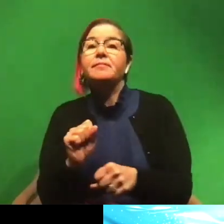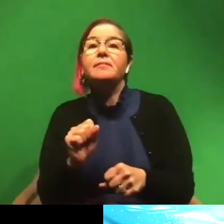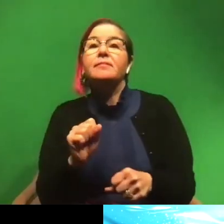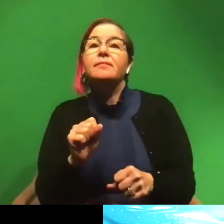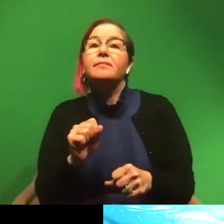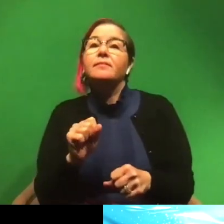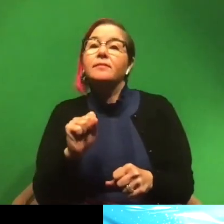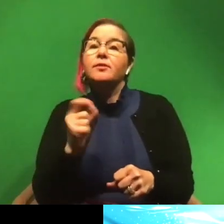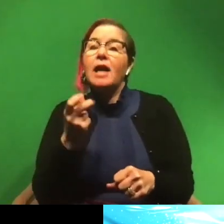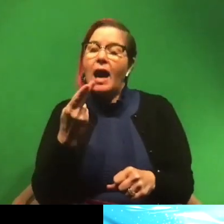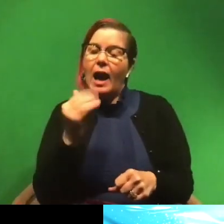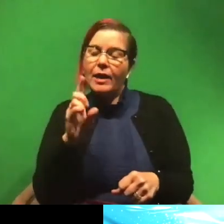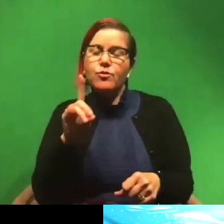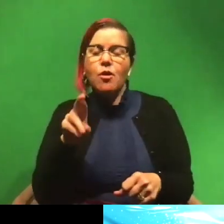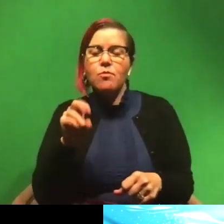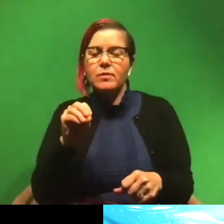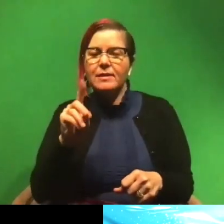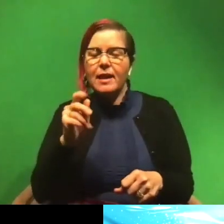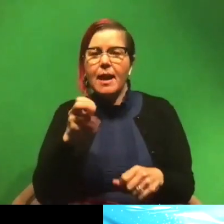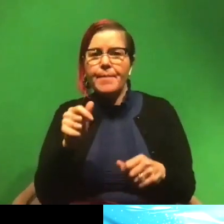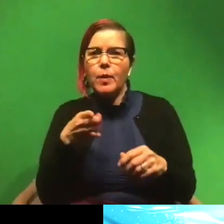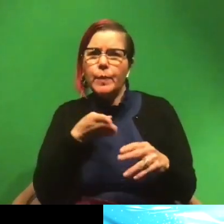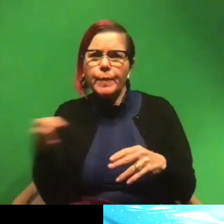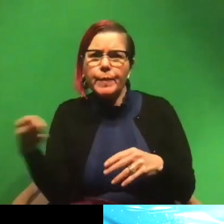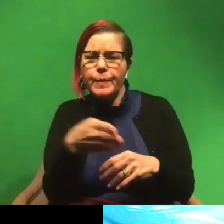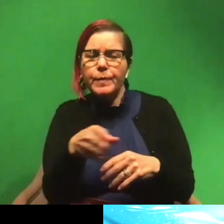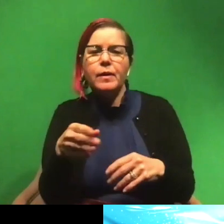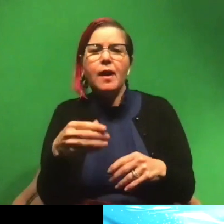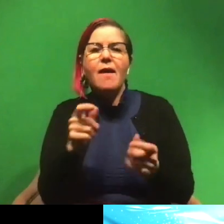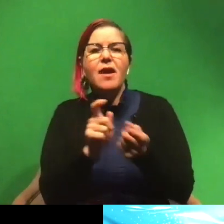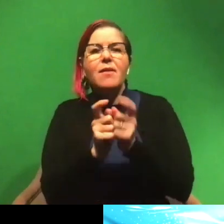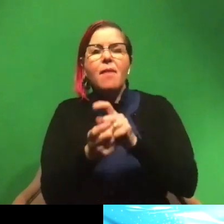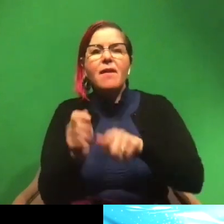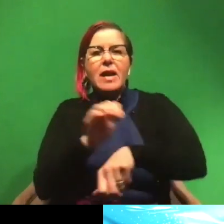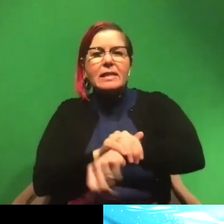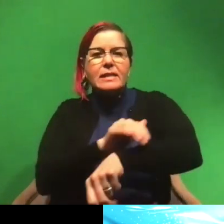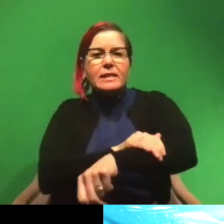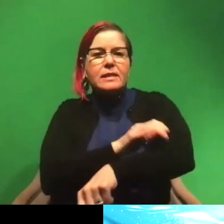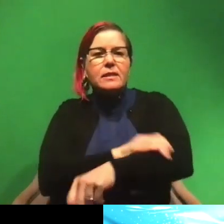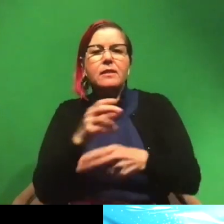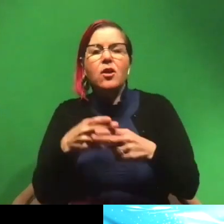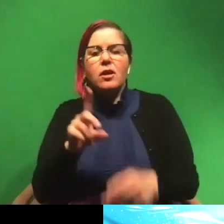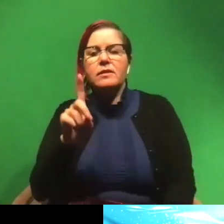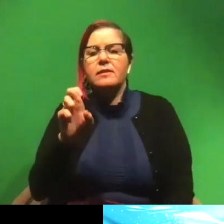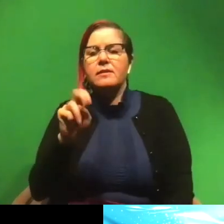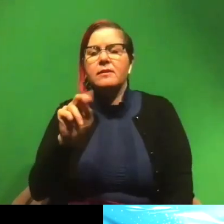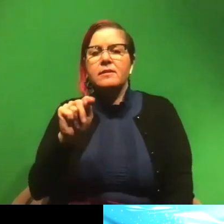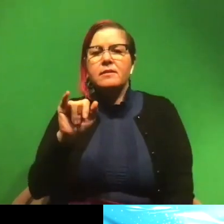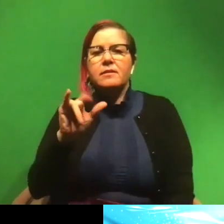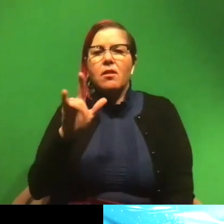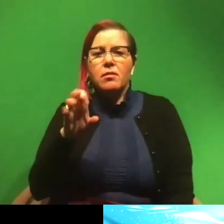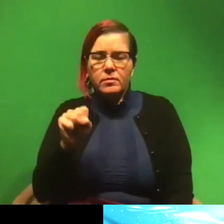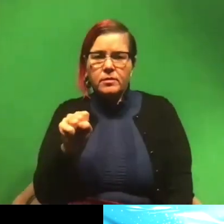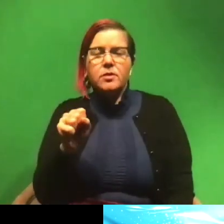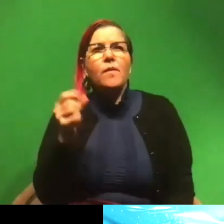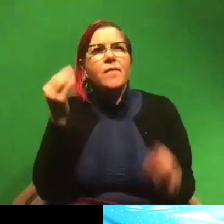hydrodynamic. Uh, so they have these modified scales that are called denticles. Uh, so if you